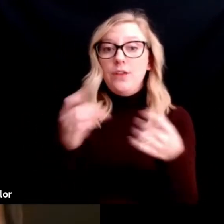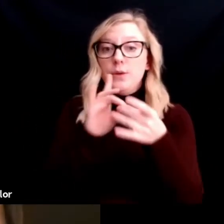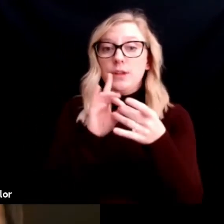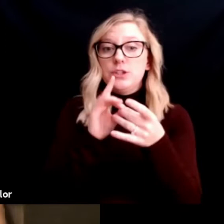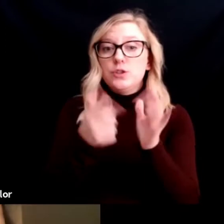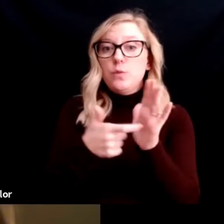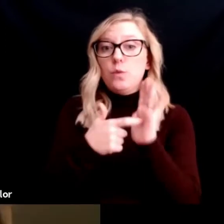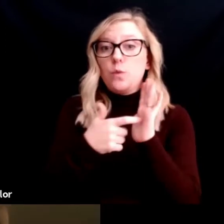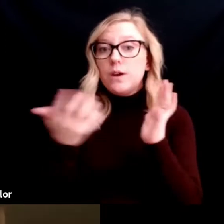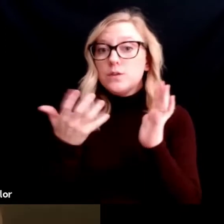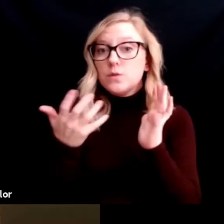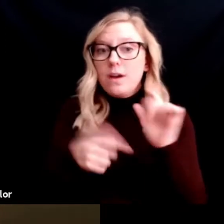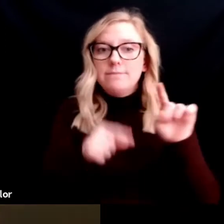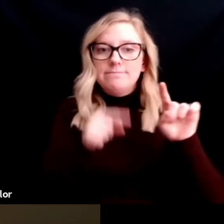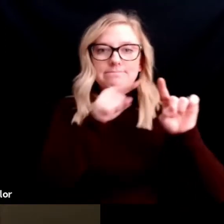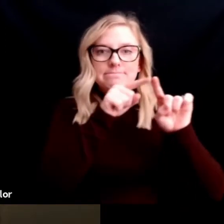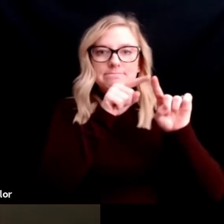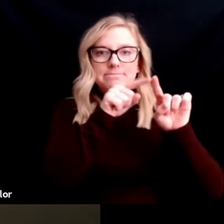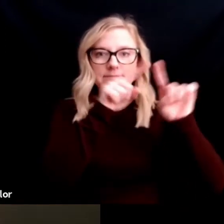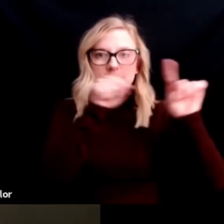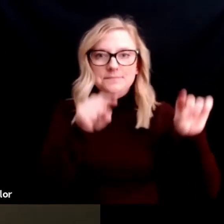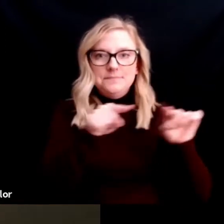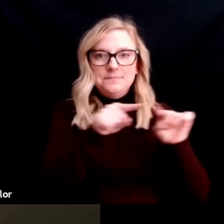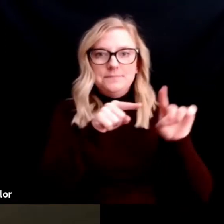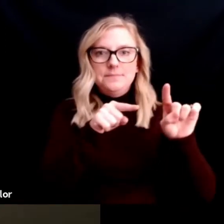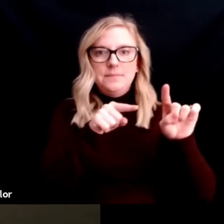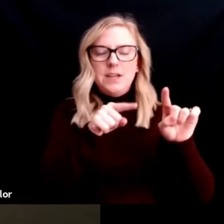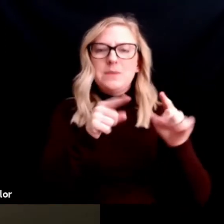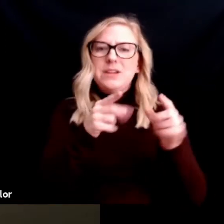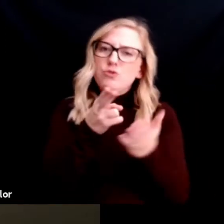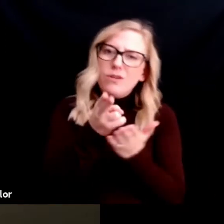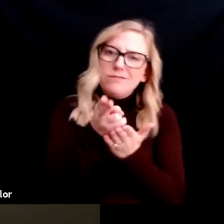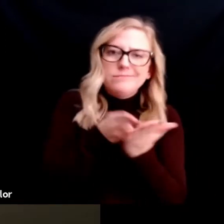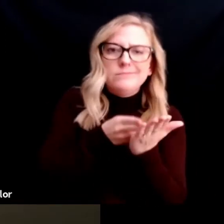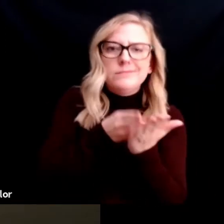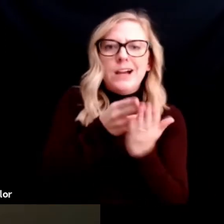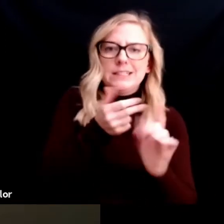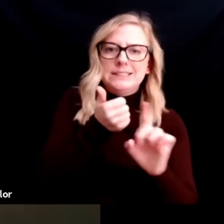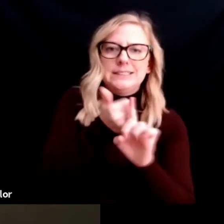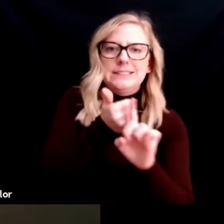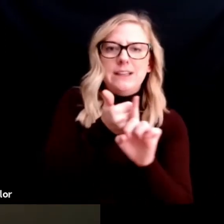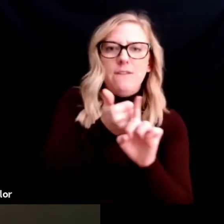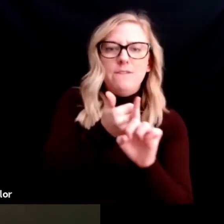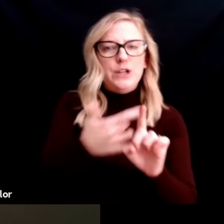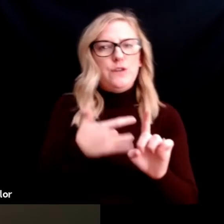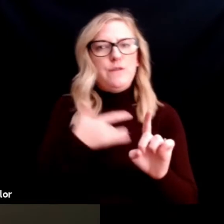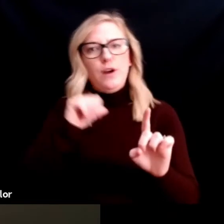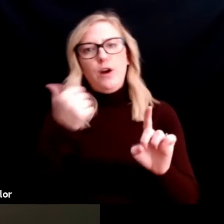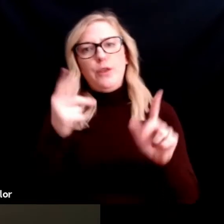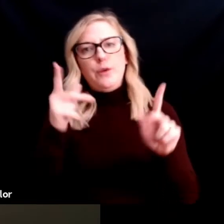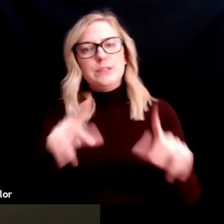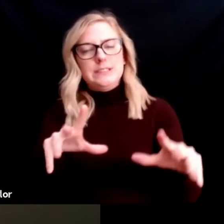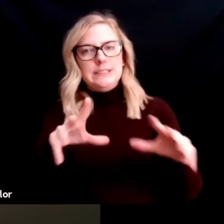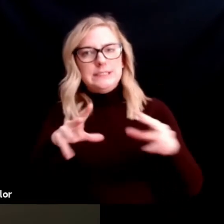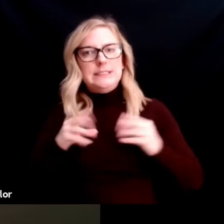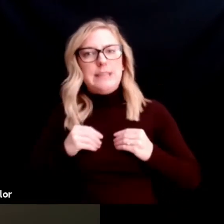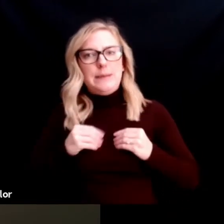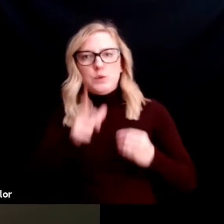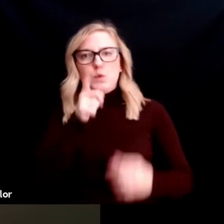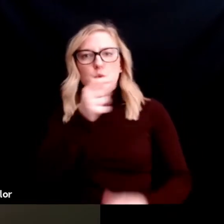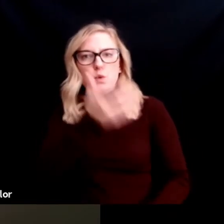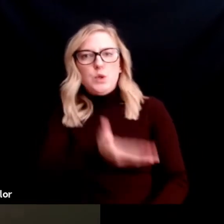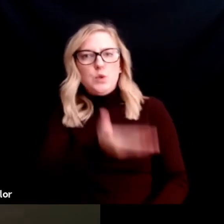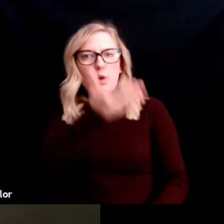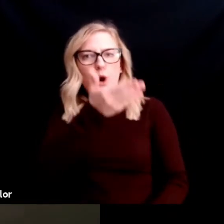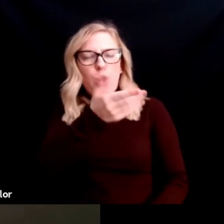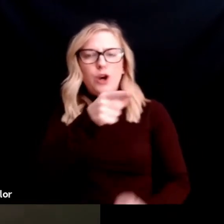getting to be yourself. So, feeling accepted by the other person or people, that you don't have